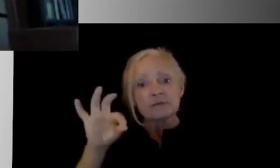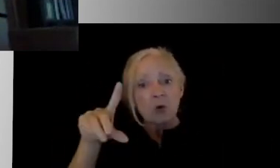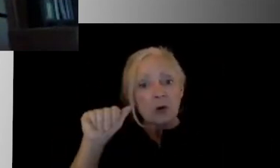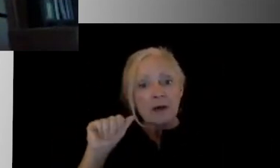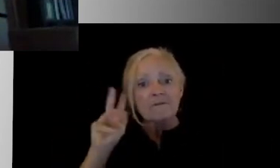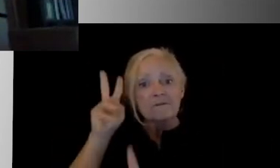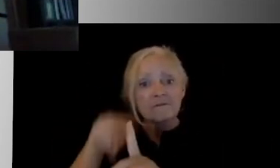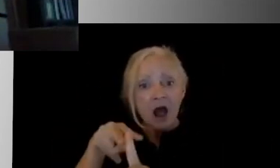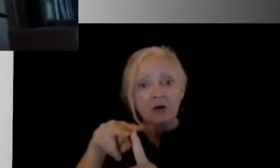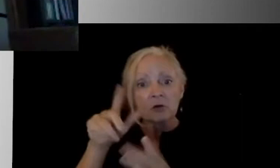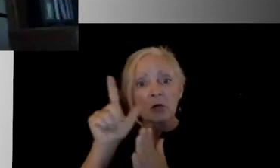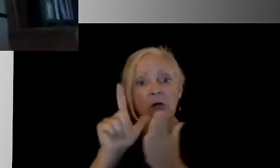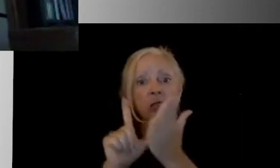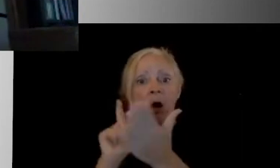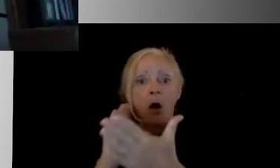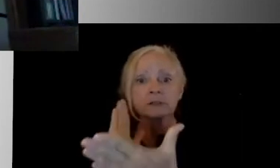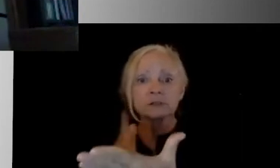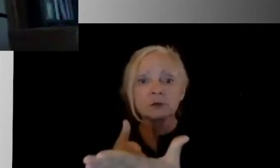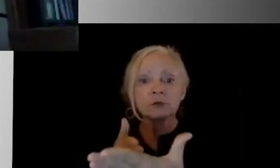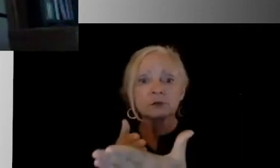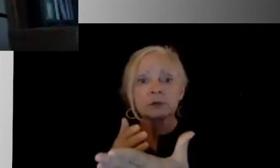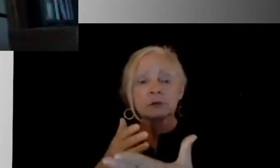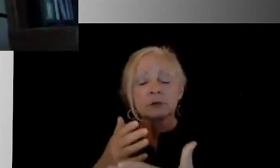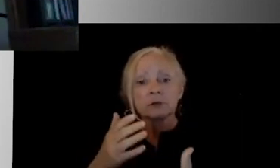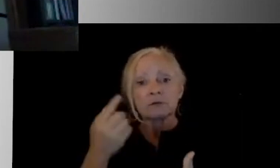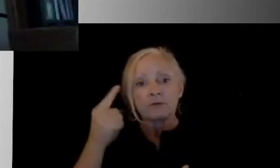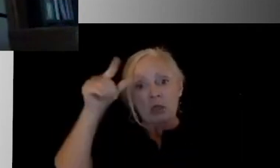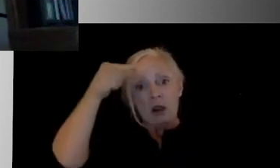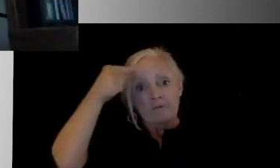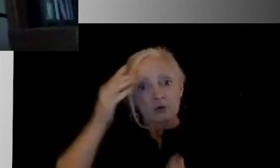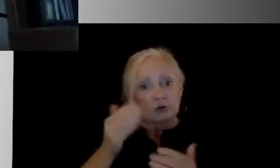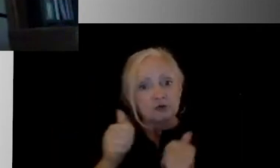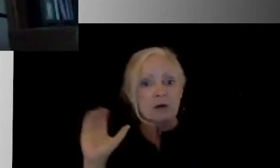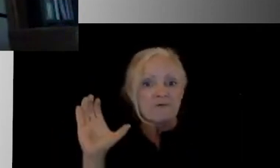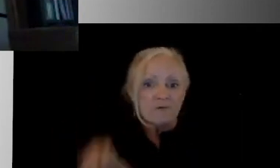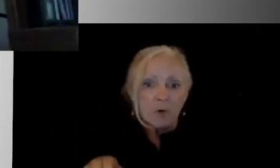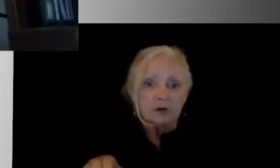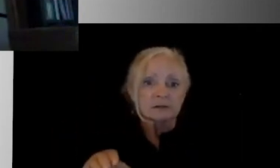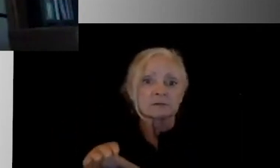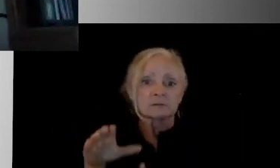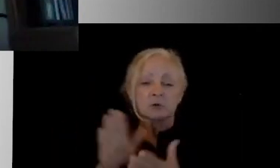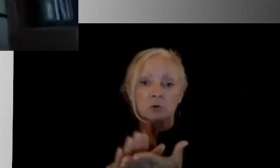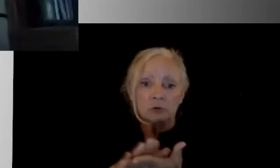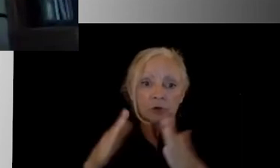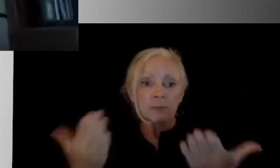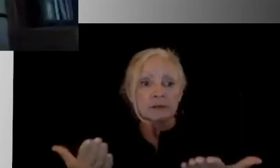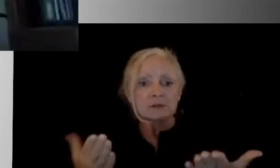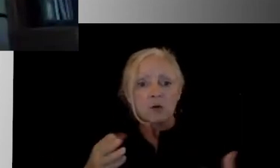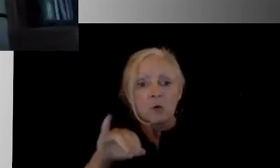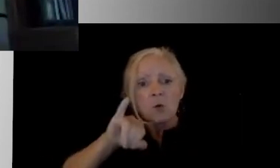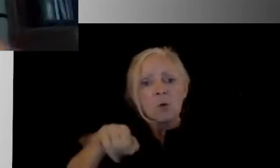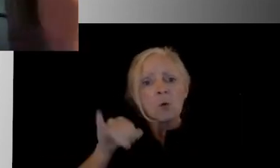against the governor for trying to force schools to reopen for five days. So, Juanita and Ryan, I was wondering,